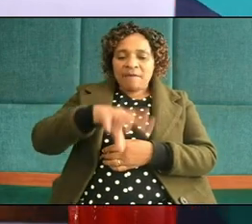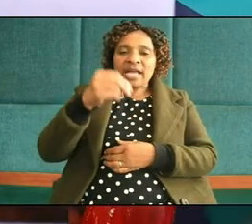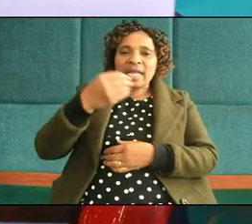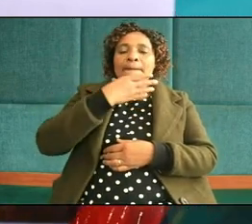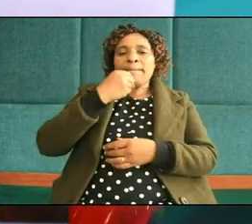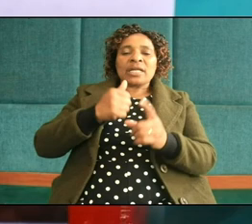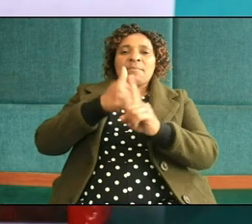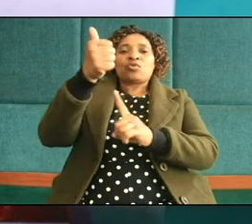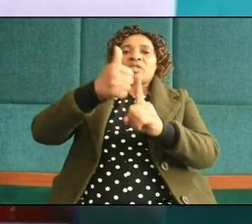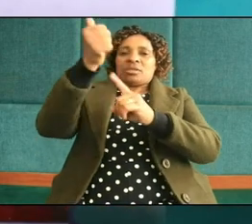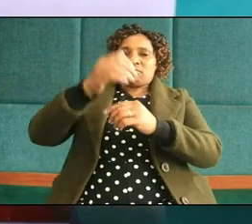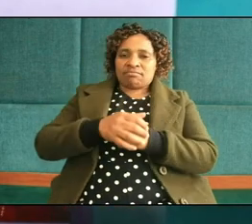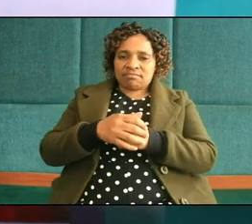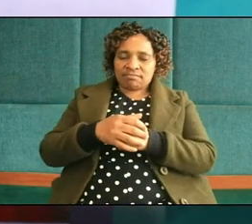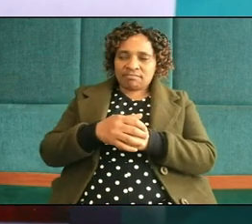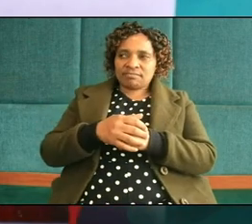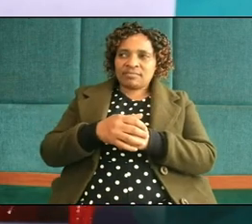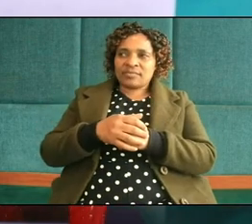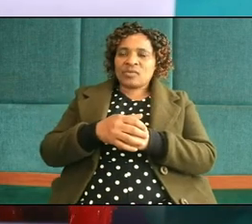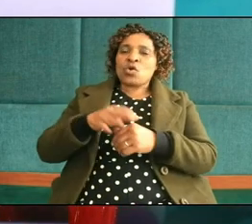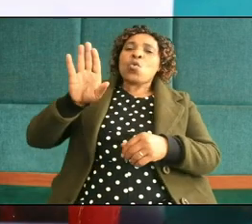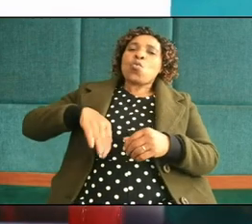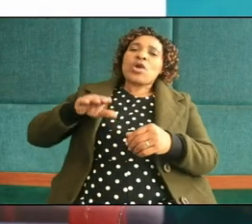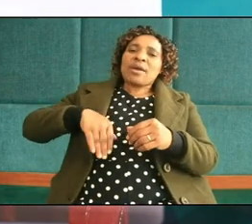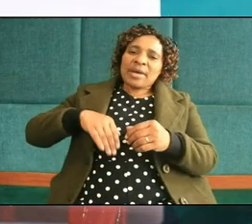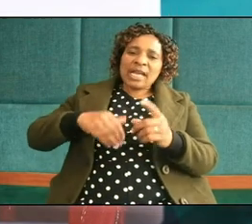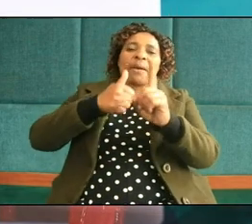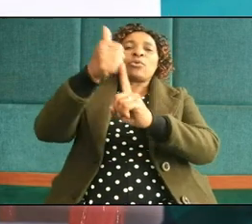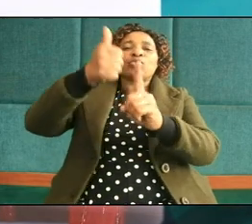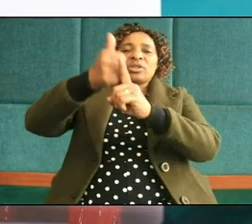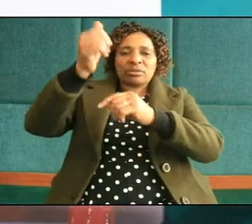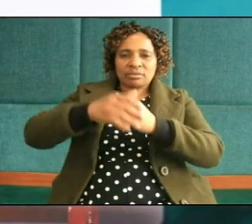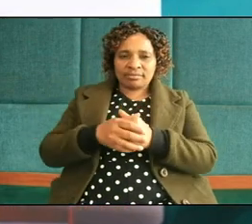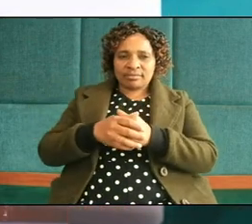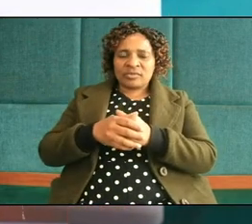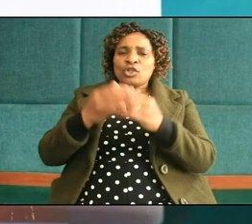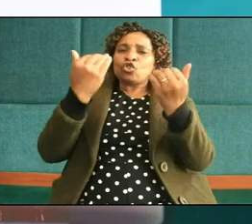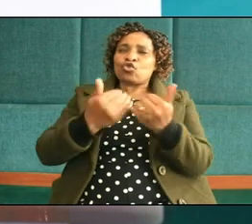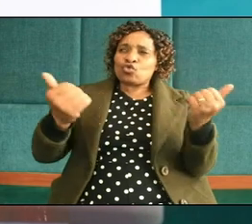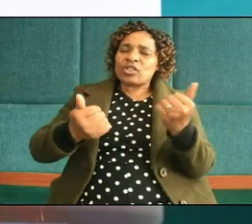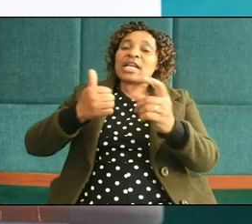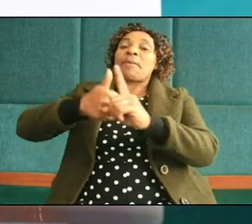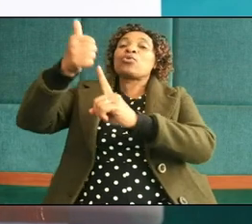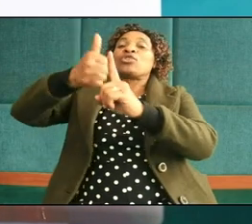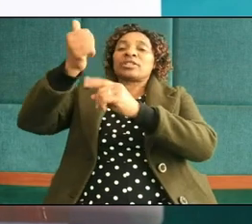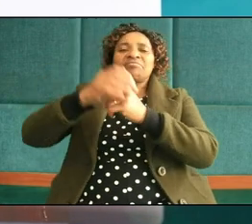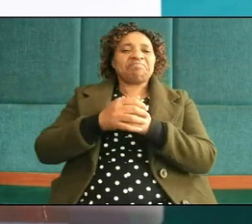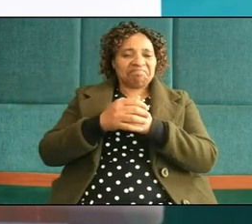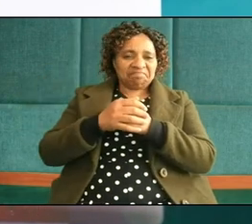abused women being abused children being abused